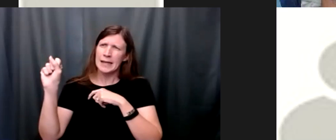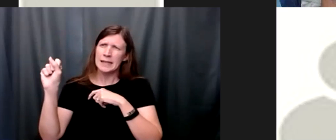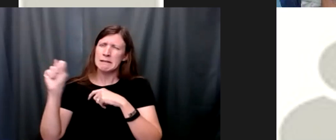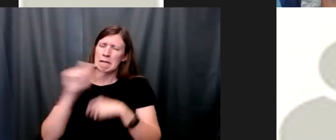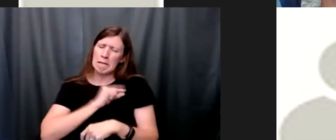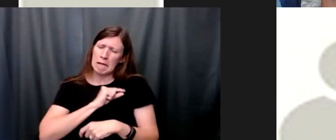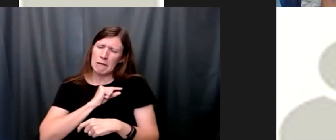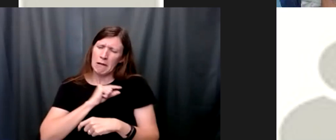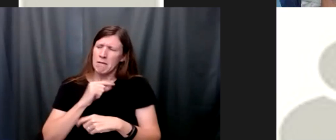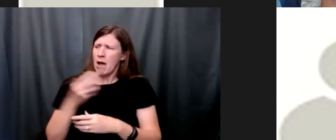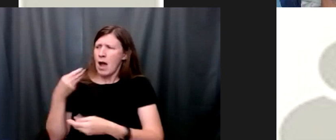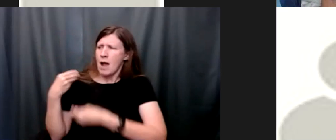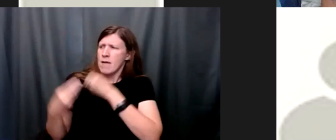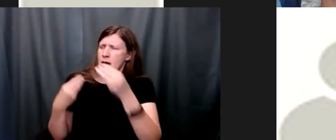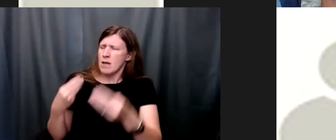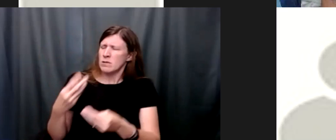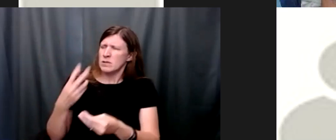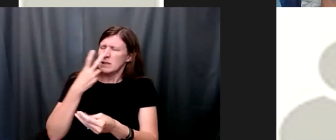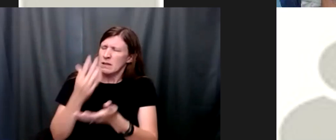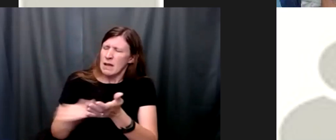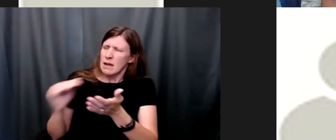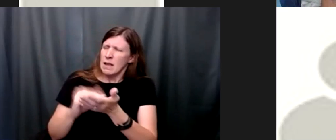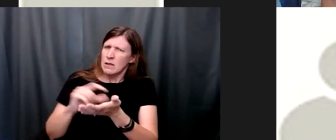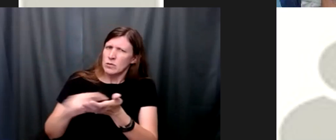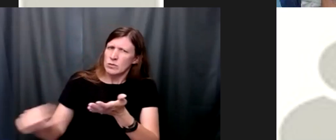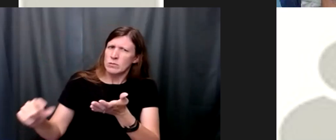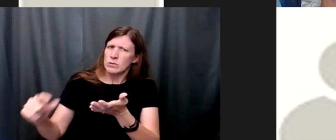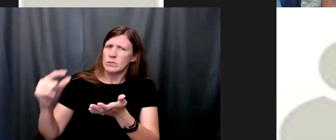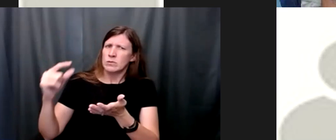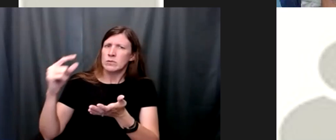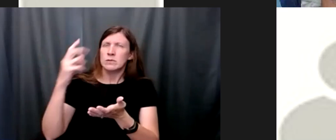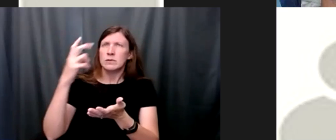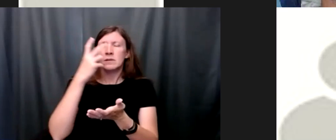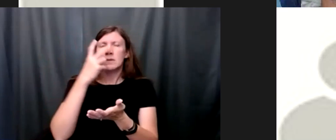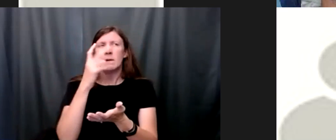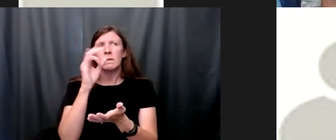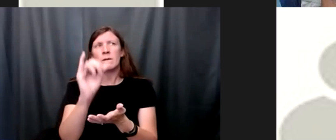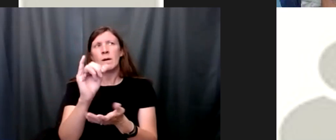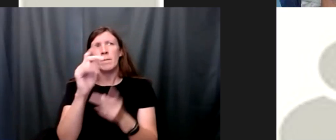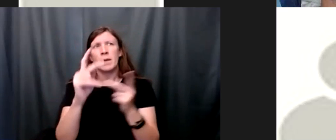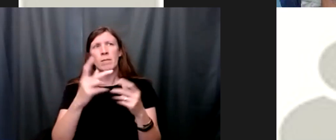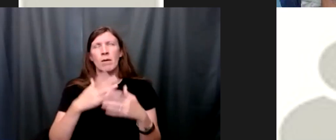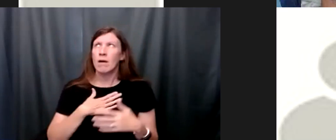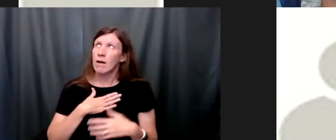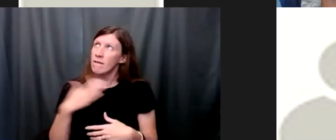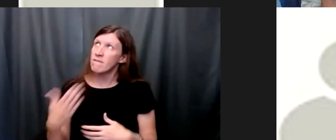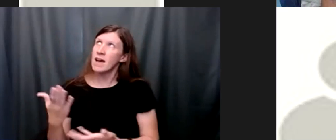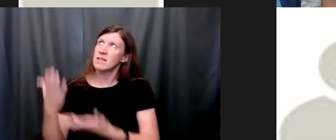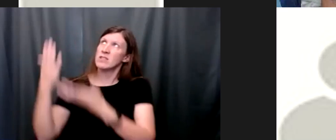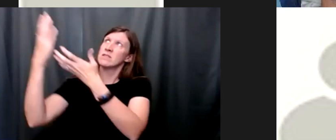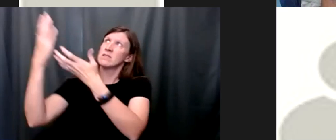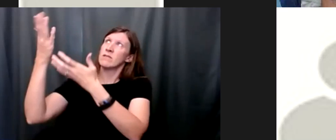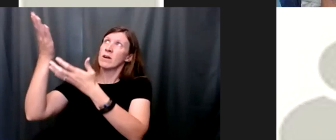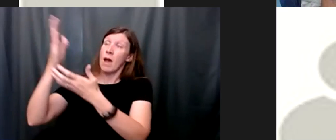sinned against you over and over in the scriptures we see people of faith confessing before god not only for their